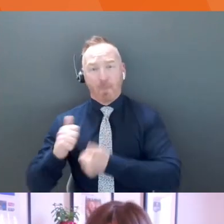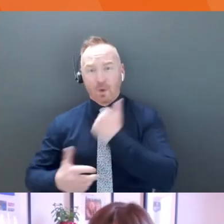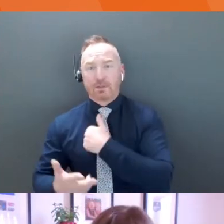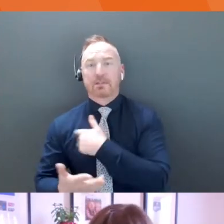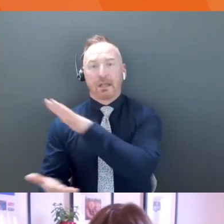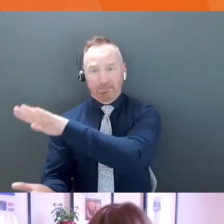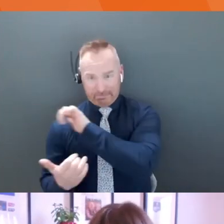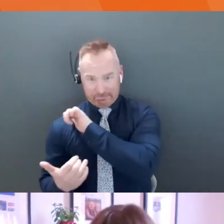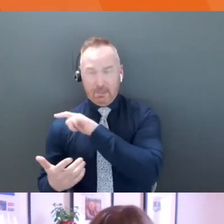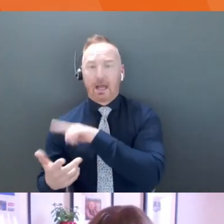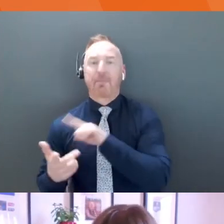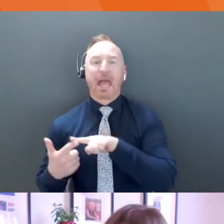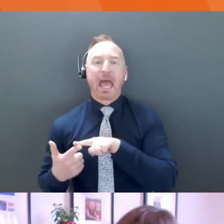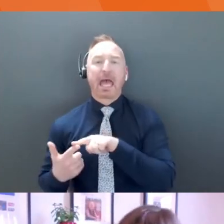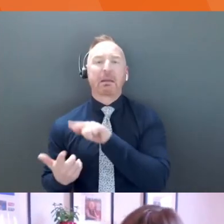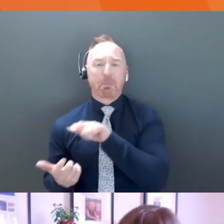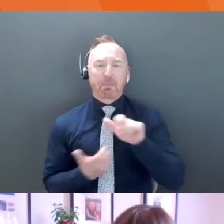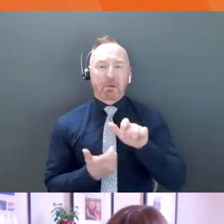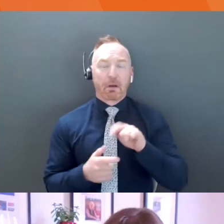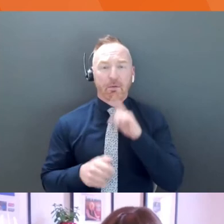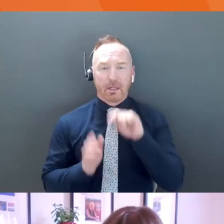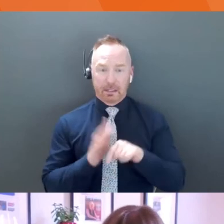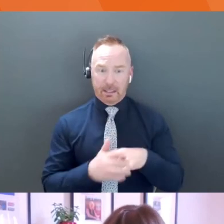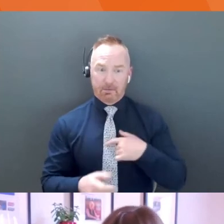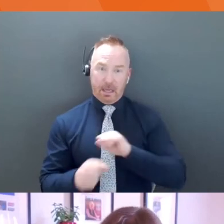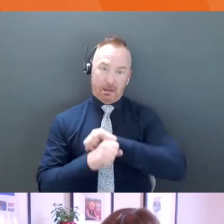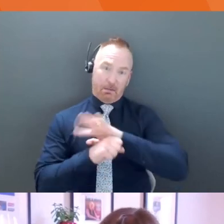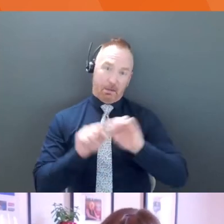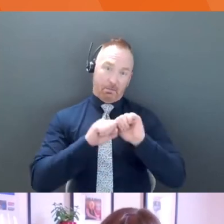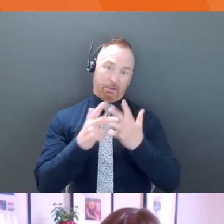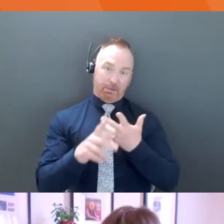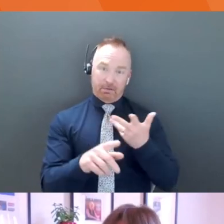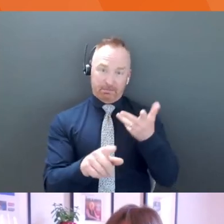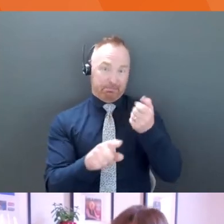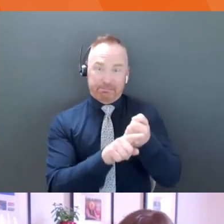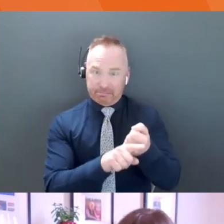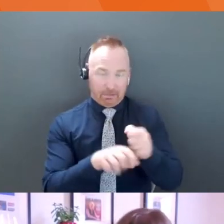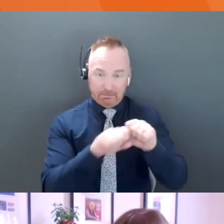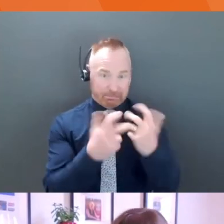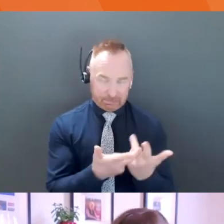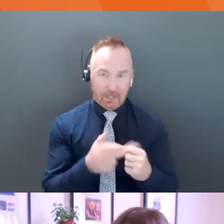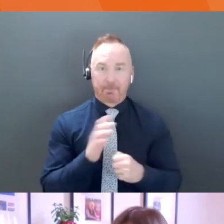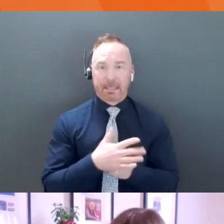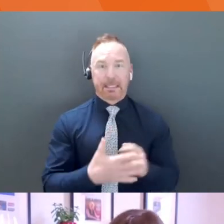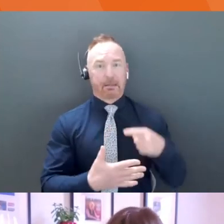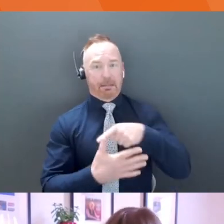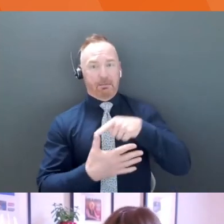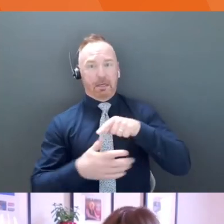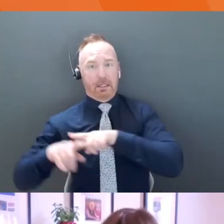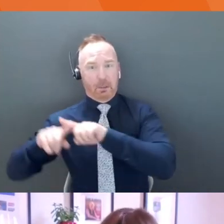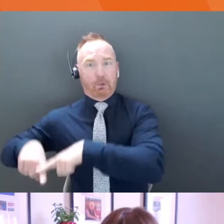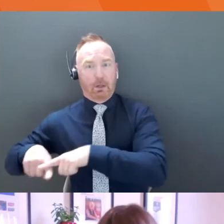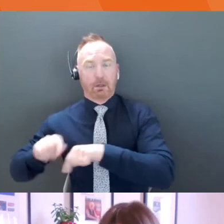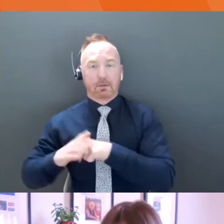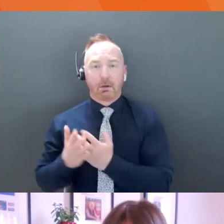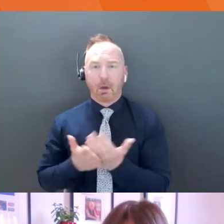one. Cause at the end of the day, when a pandemic hits that majority revenue stream is the one you're going to be counting on. Right. So what does that look like? And then you can talk